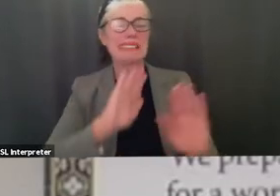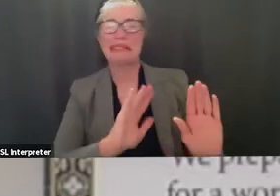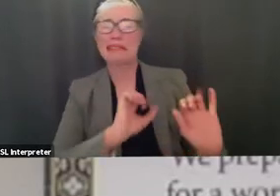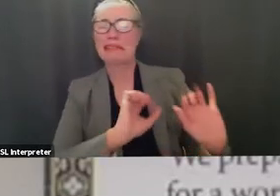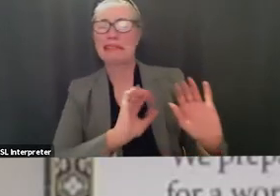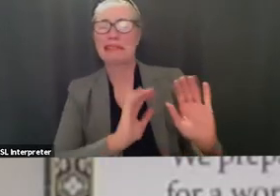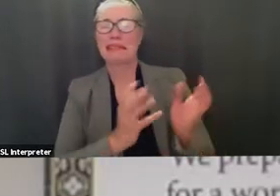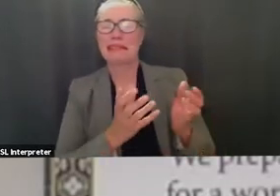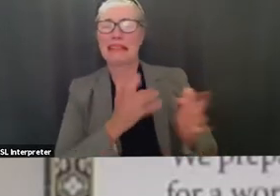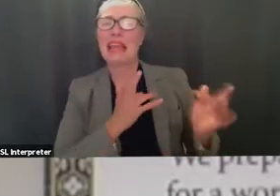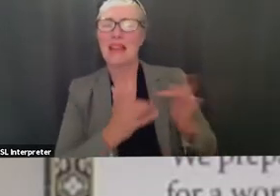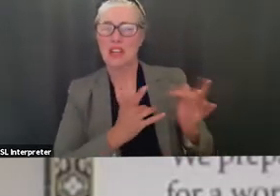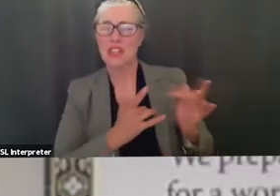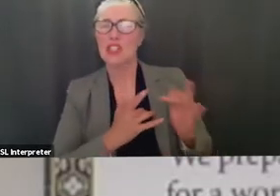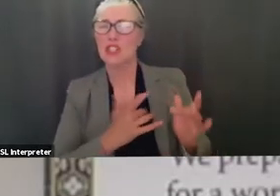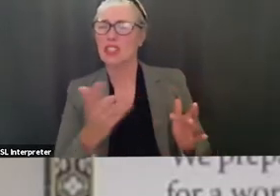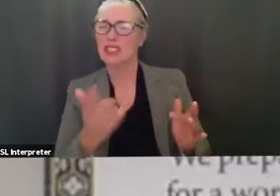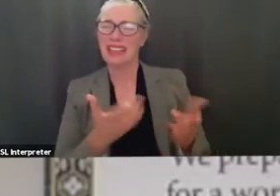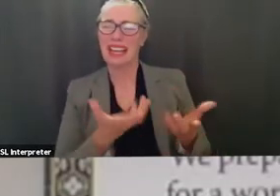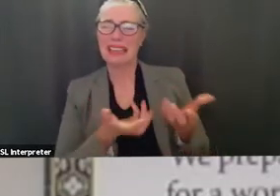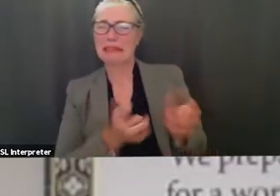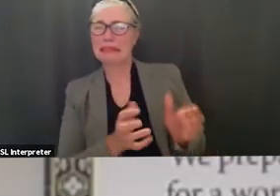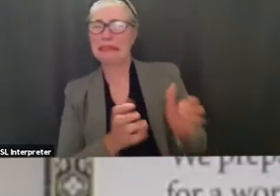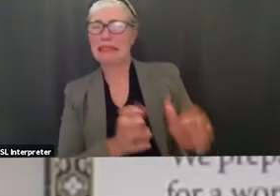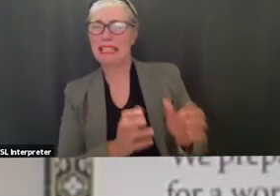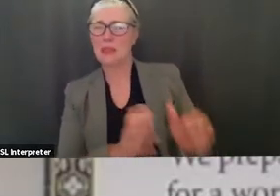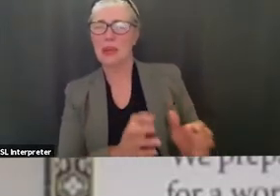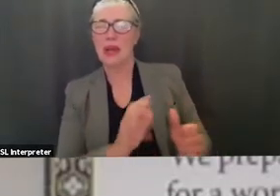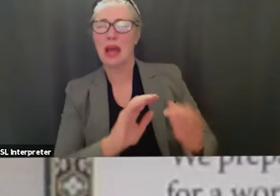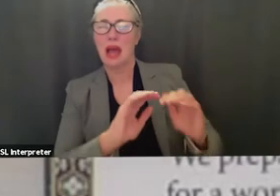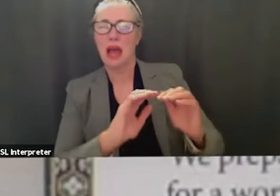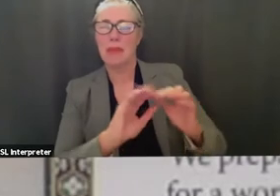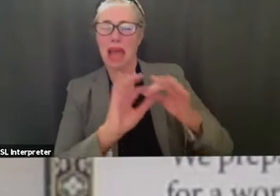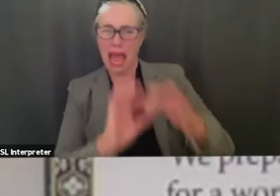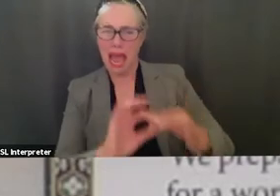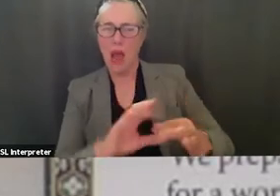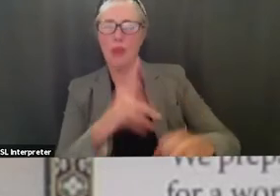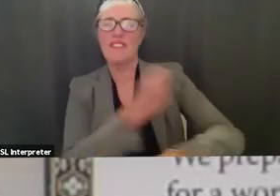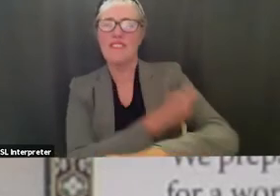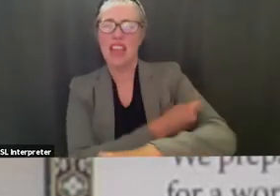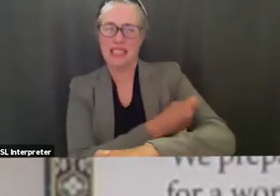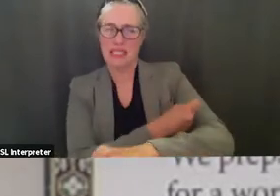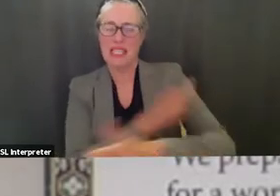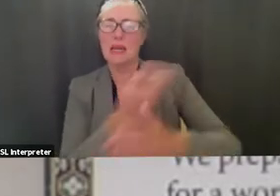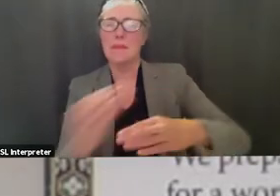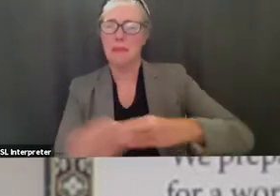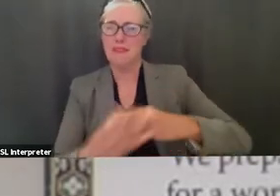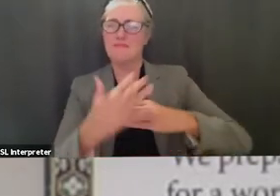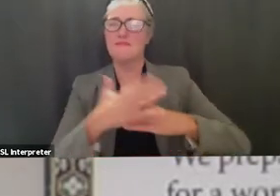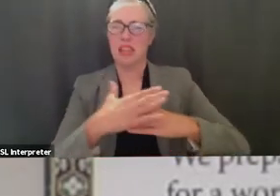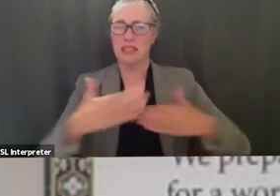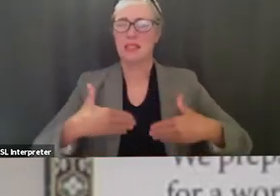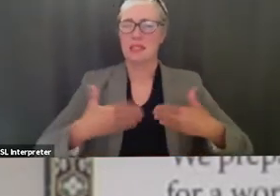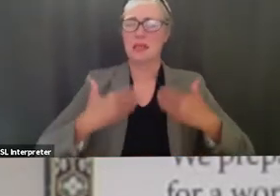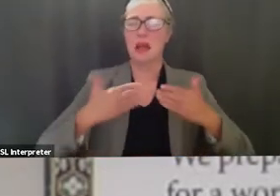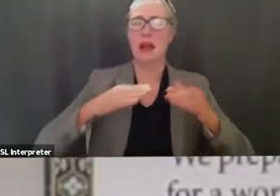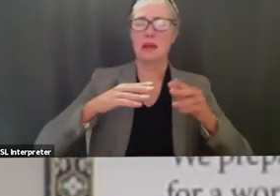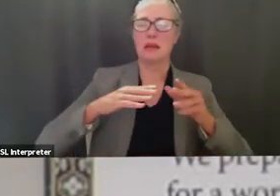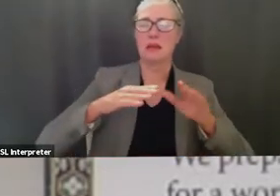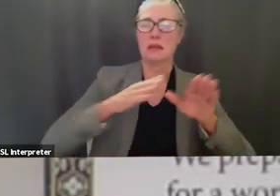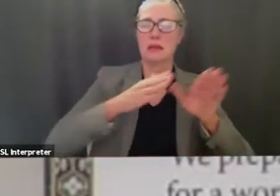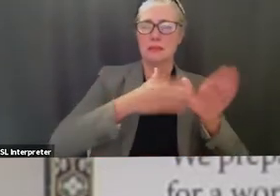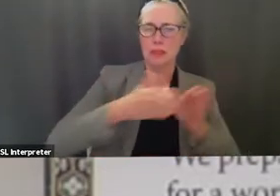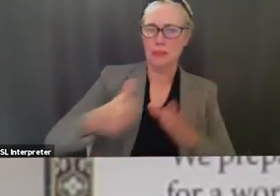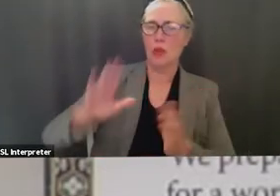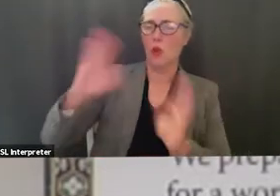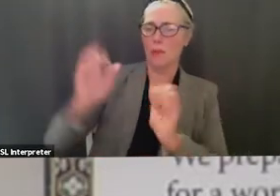concerns about how the virus or how the vaccine would impact um young people as compared to